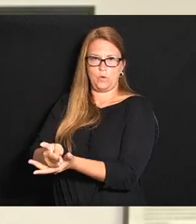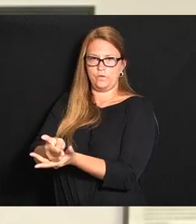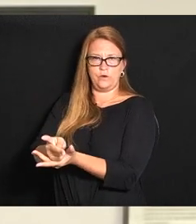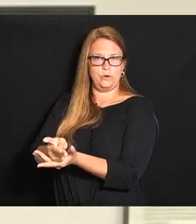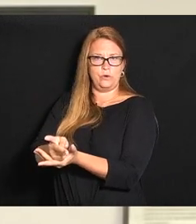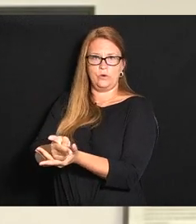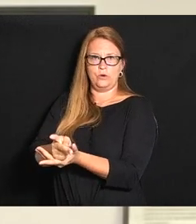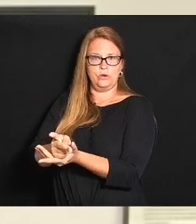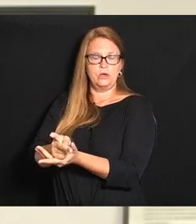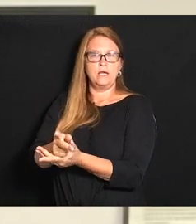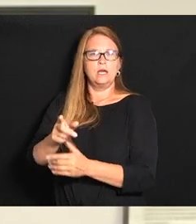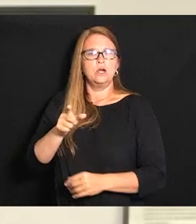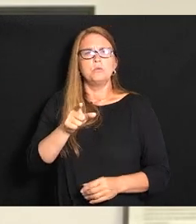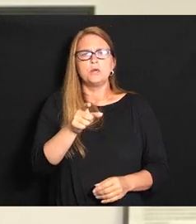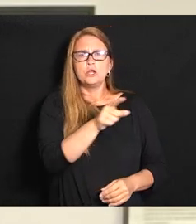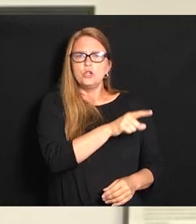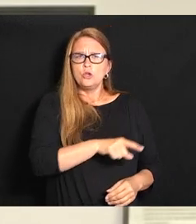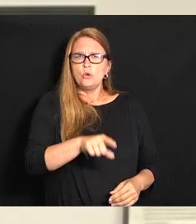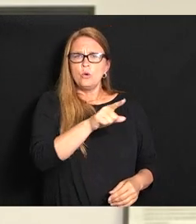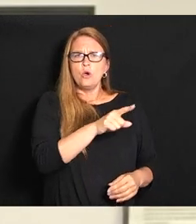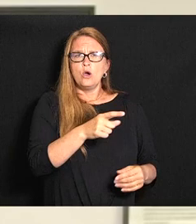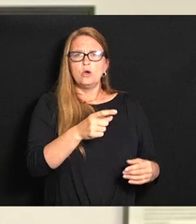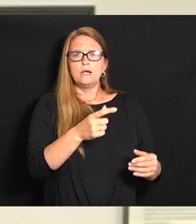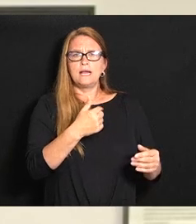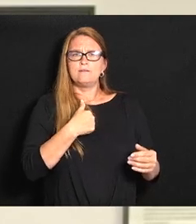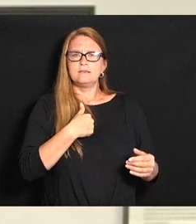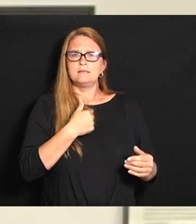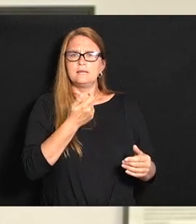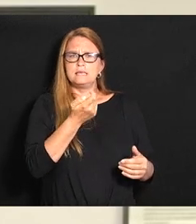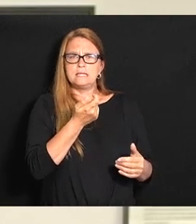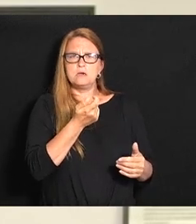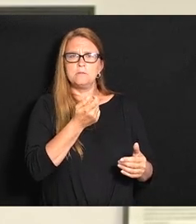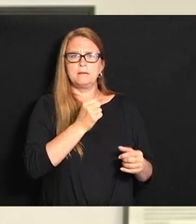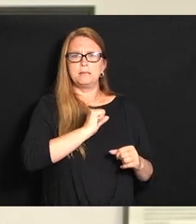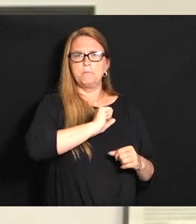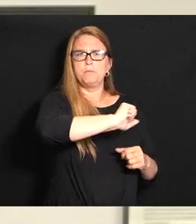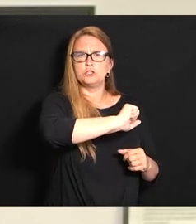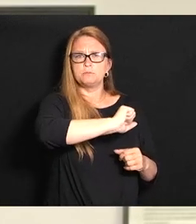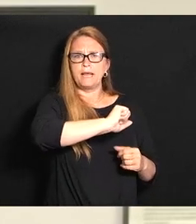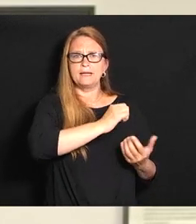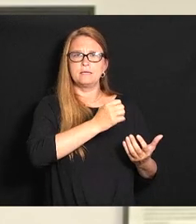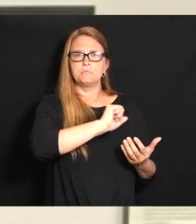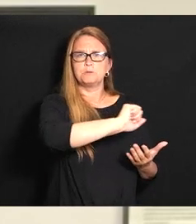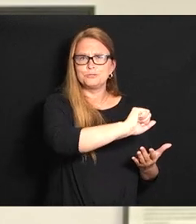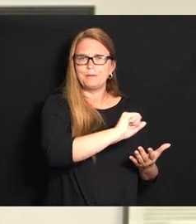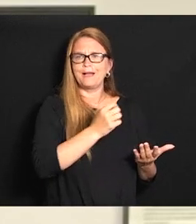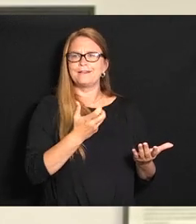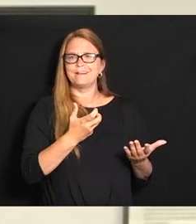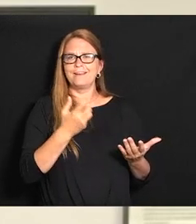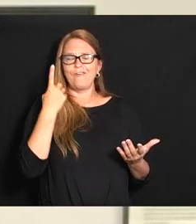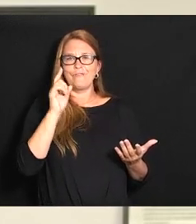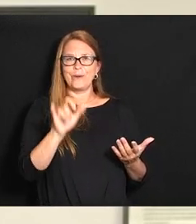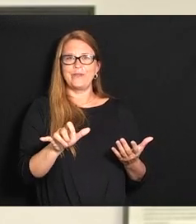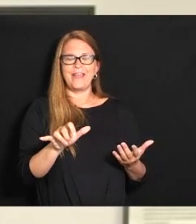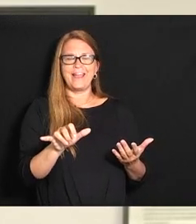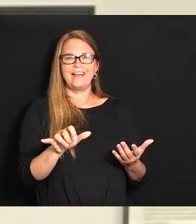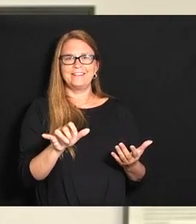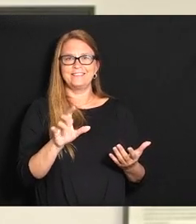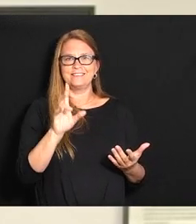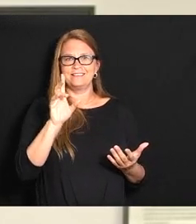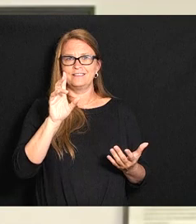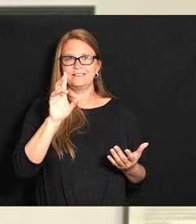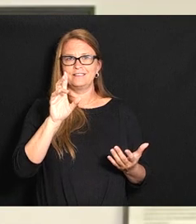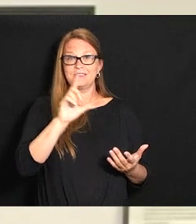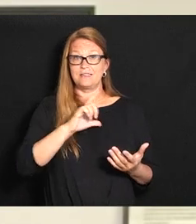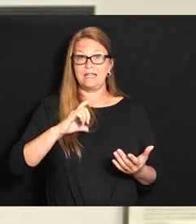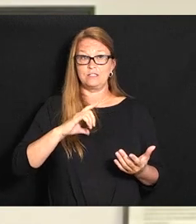you all had kind of pushed back and you might push back on me for that characterization on a dashboard that the legislature